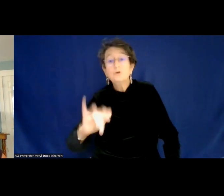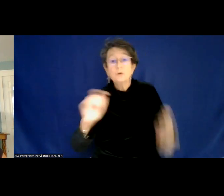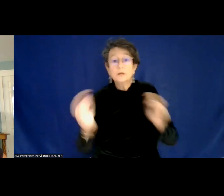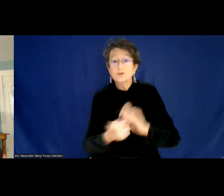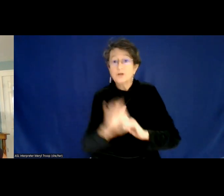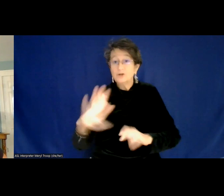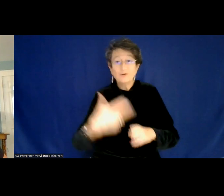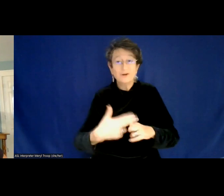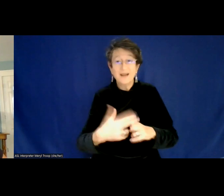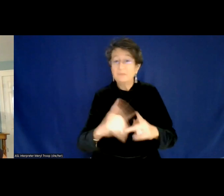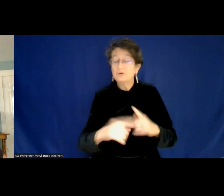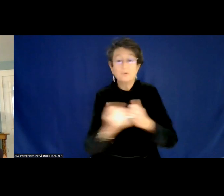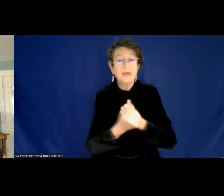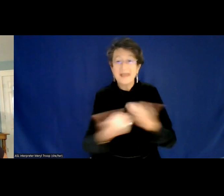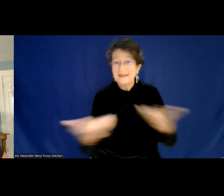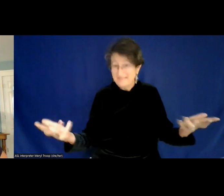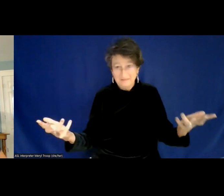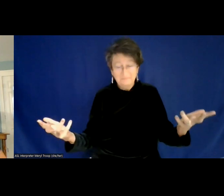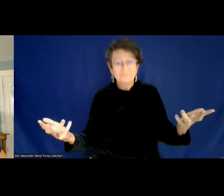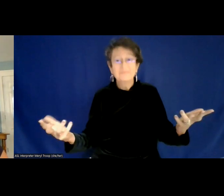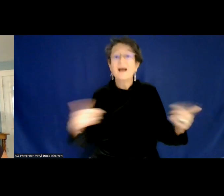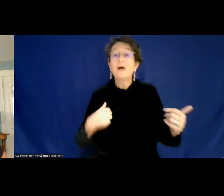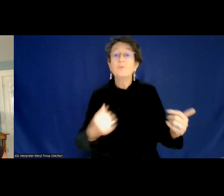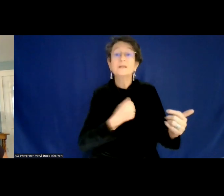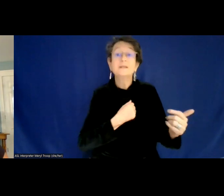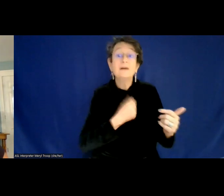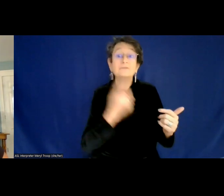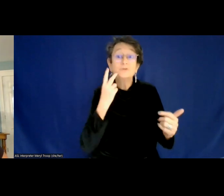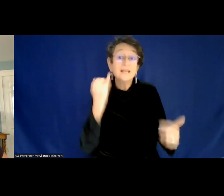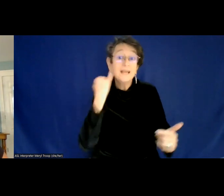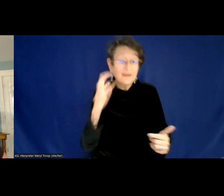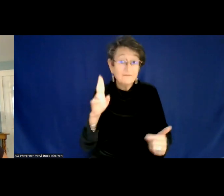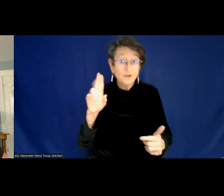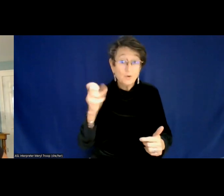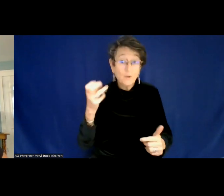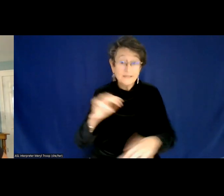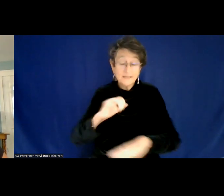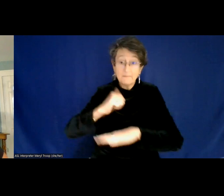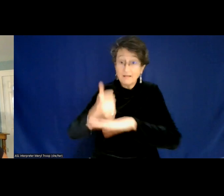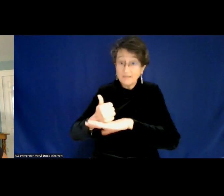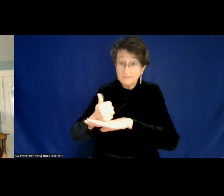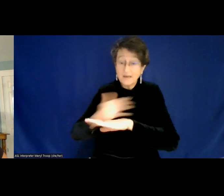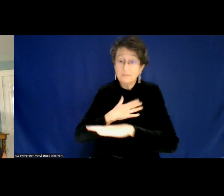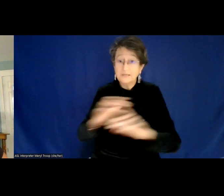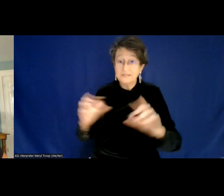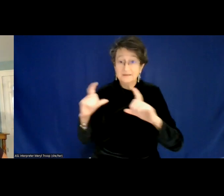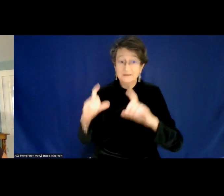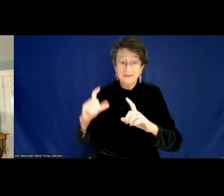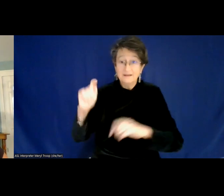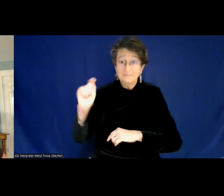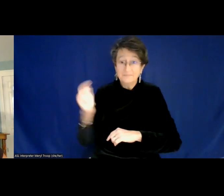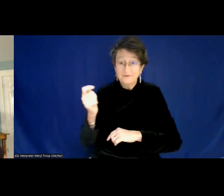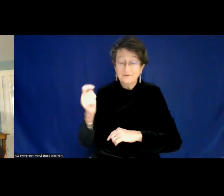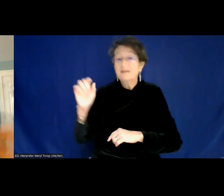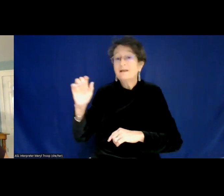today. But I love to see USM alums with their grad years after their names. So if you want to show your husky, I do that.